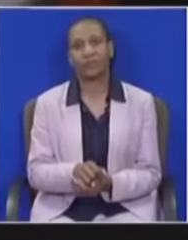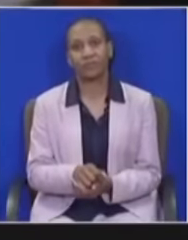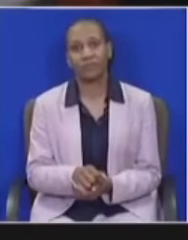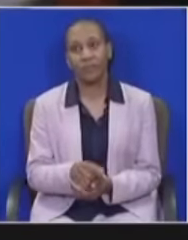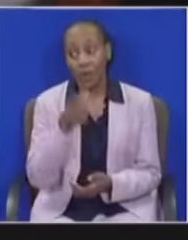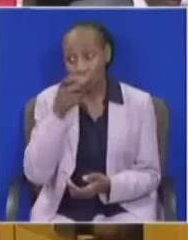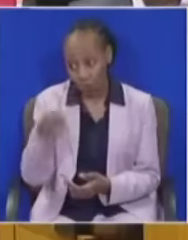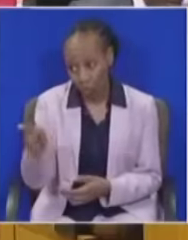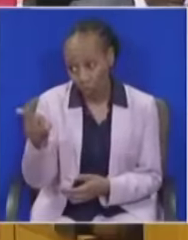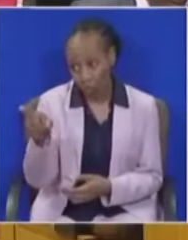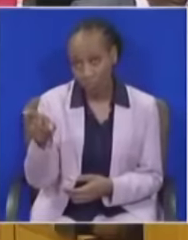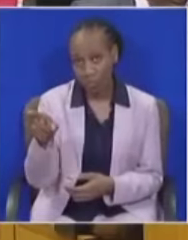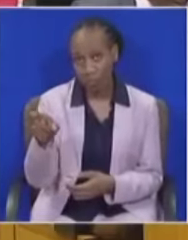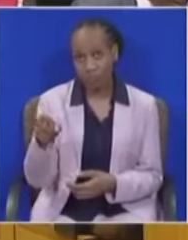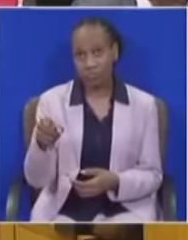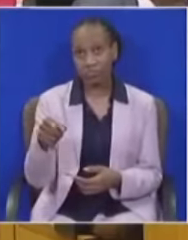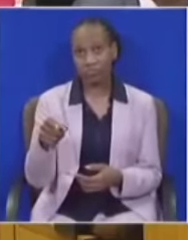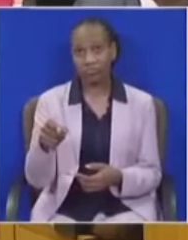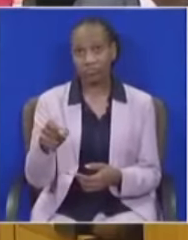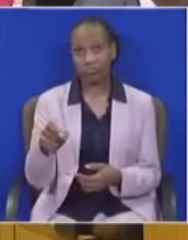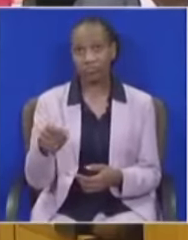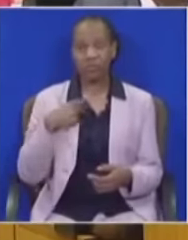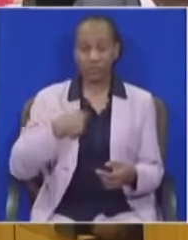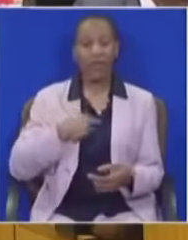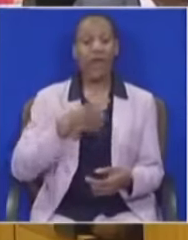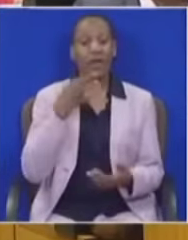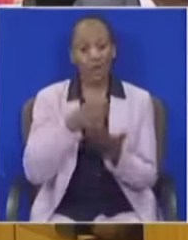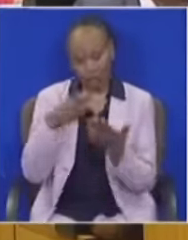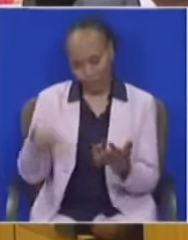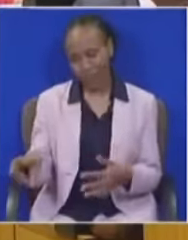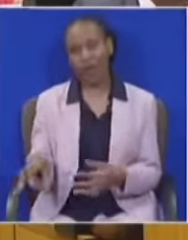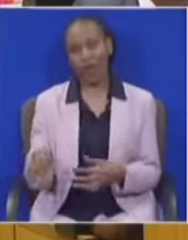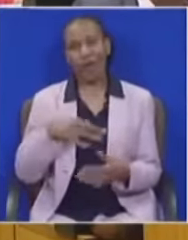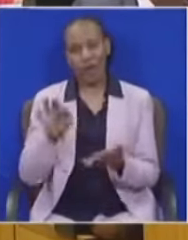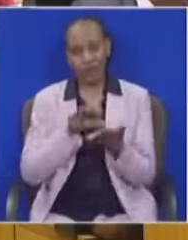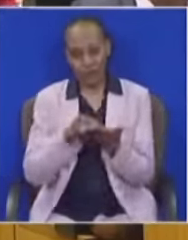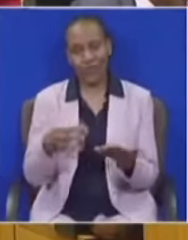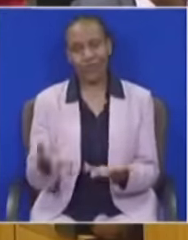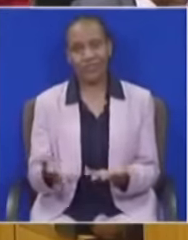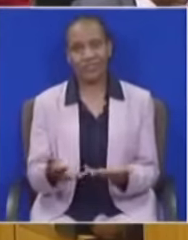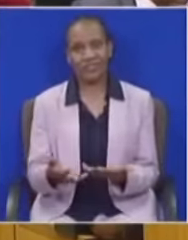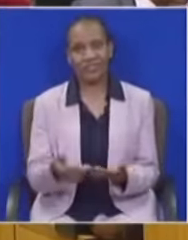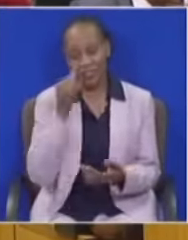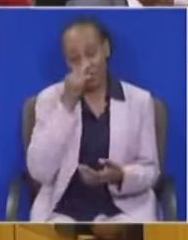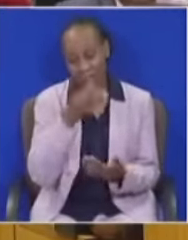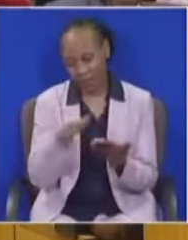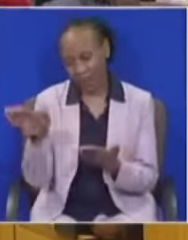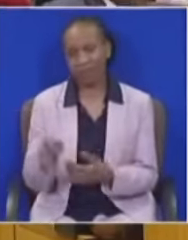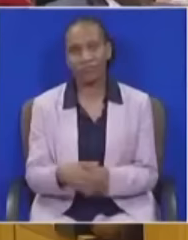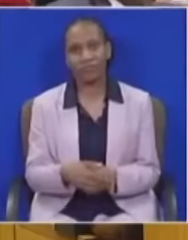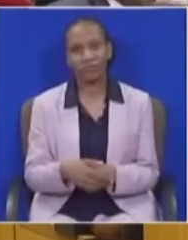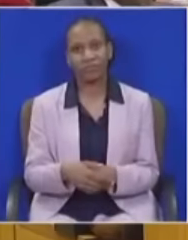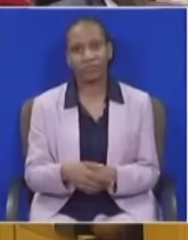Withdraw that. I withdraw. want to vote a criminal out. Honorable Malema. Is that unparliamentary? You withdraw